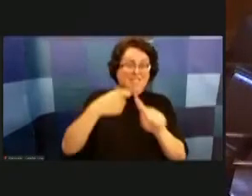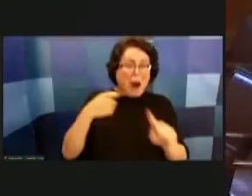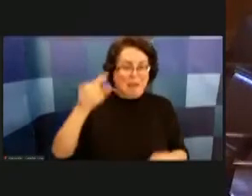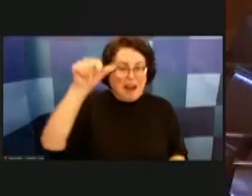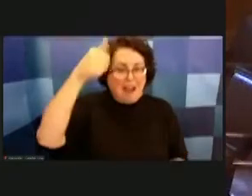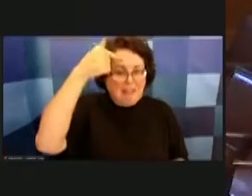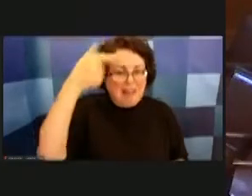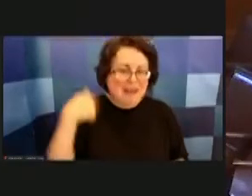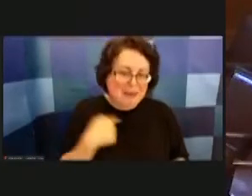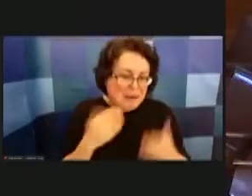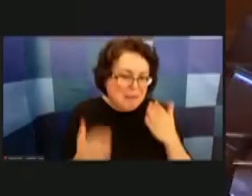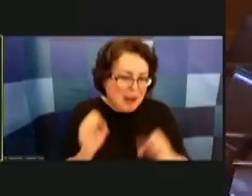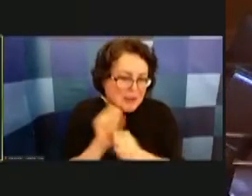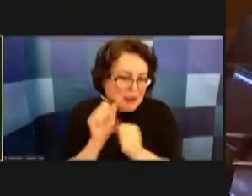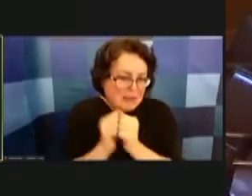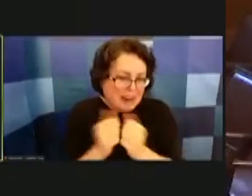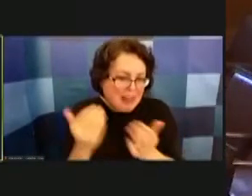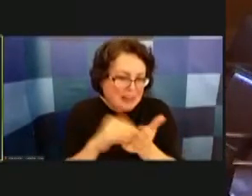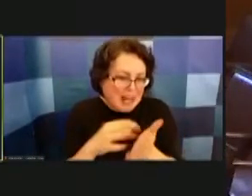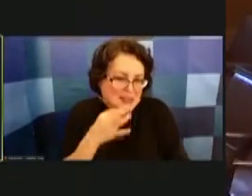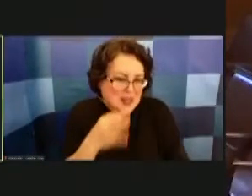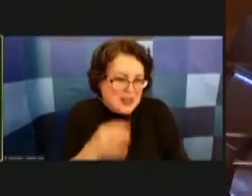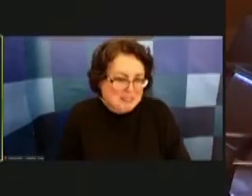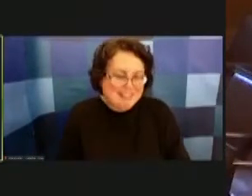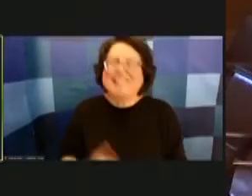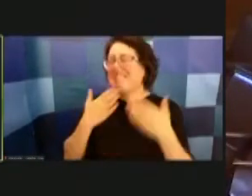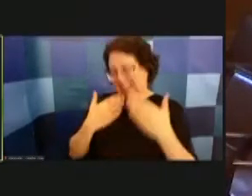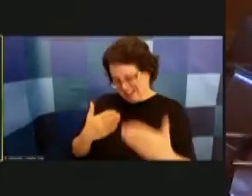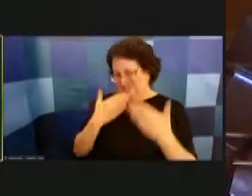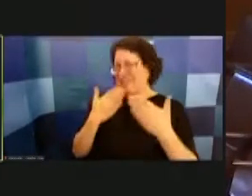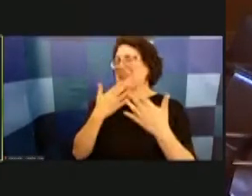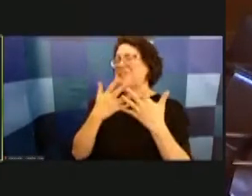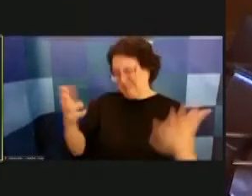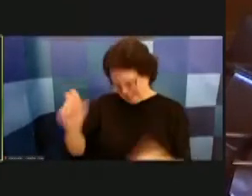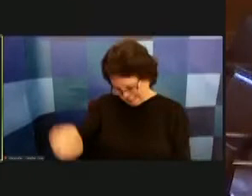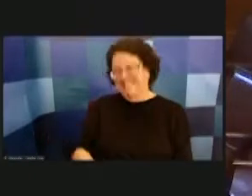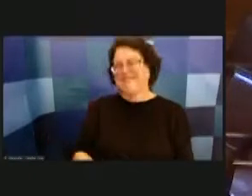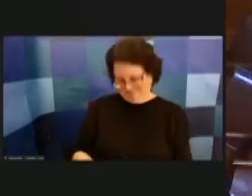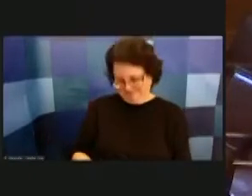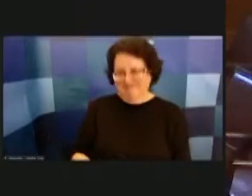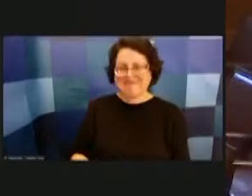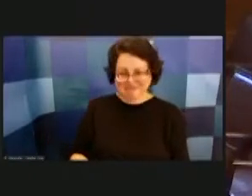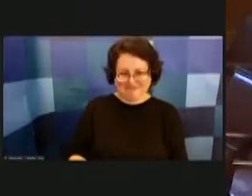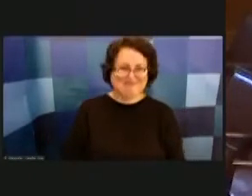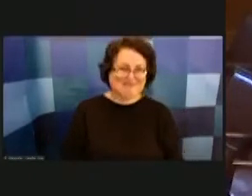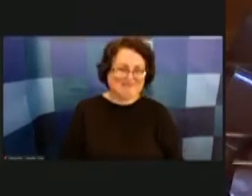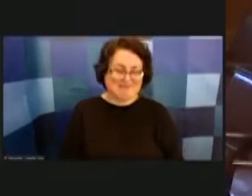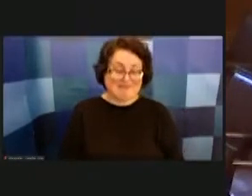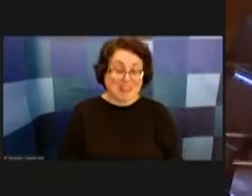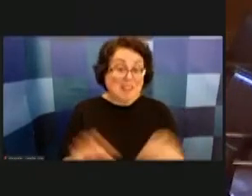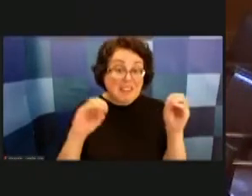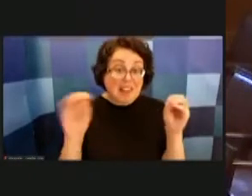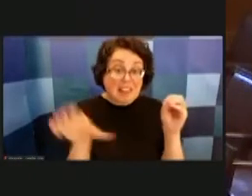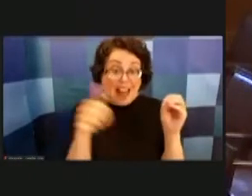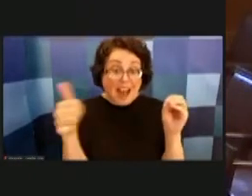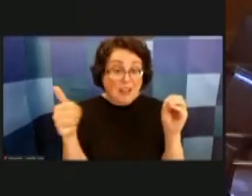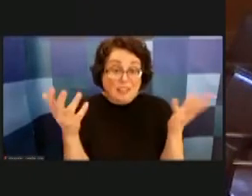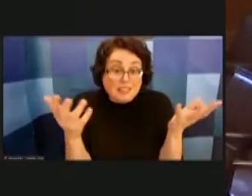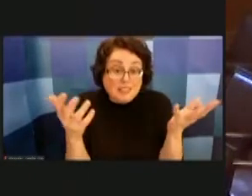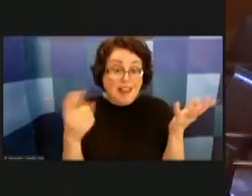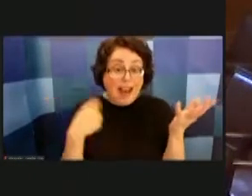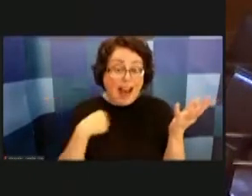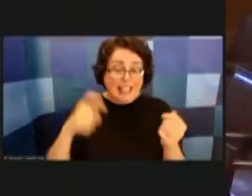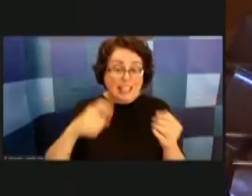again soon thank you thank you very much if nothing else um i need i do need to announce that